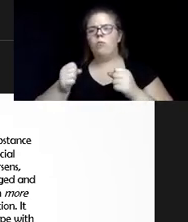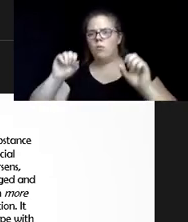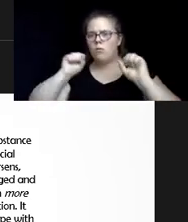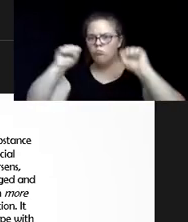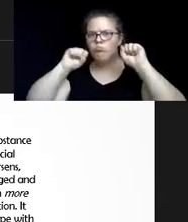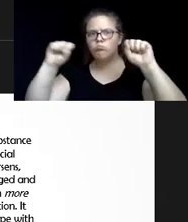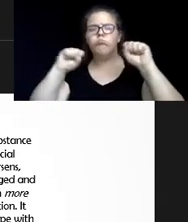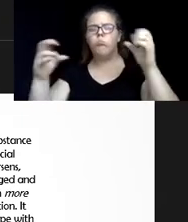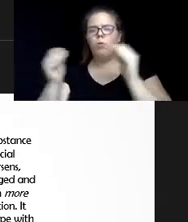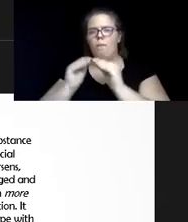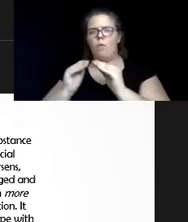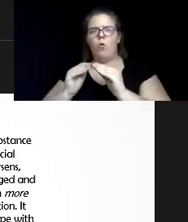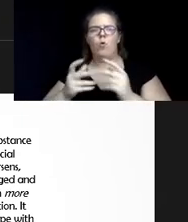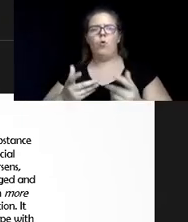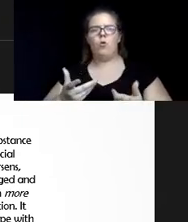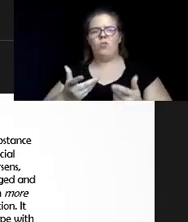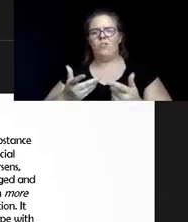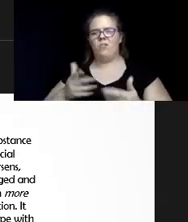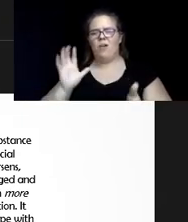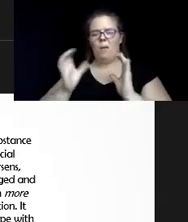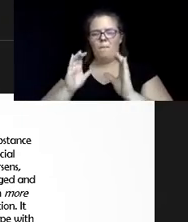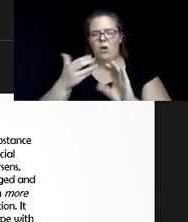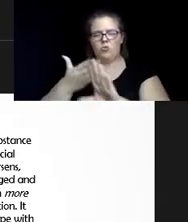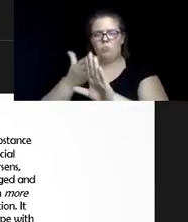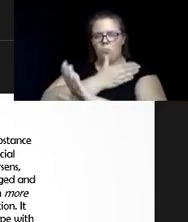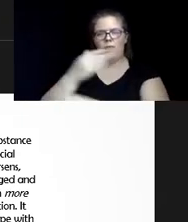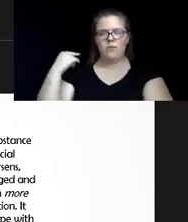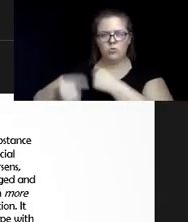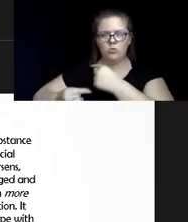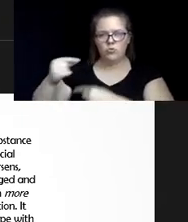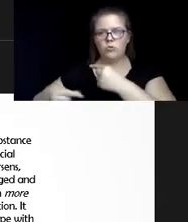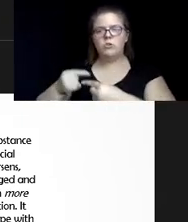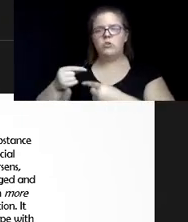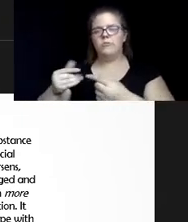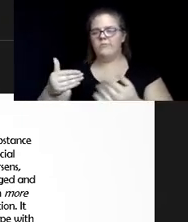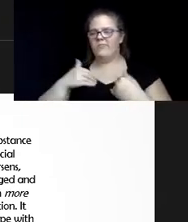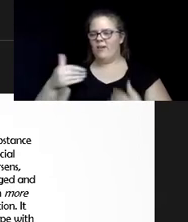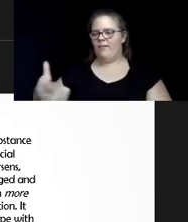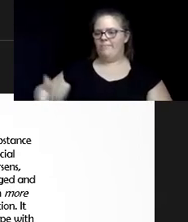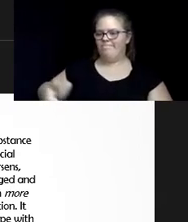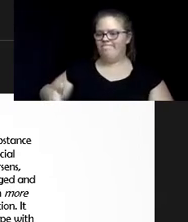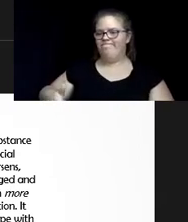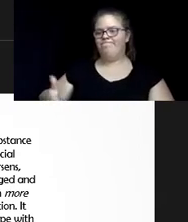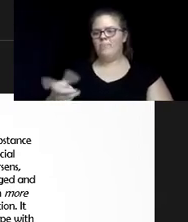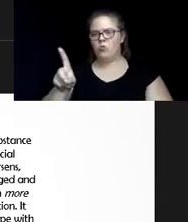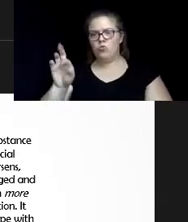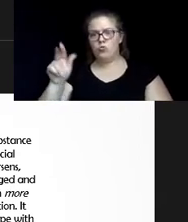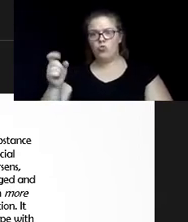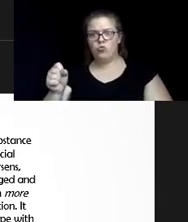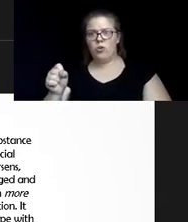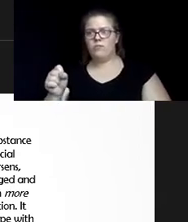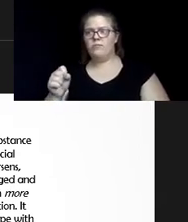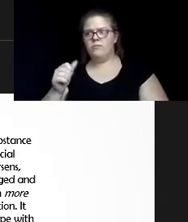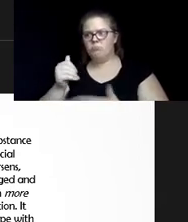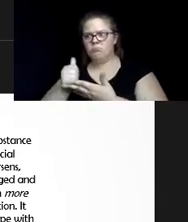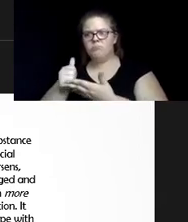They were much healthier than the previous generation. There was a sense that the drug actually made them feel good. So sometimes that's the